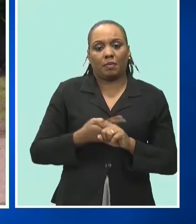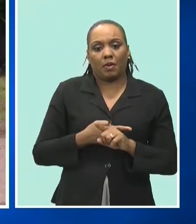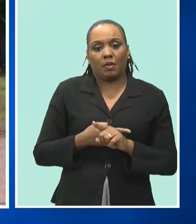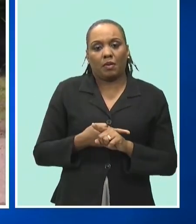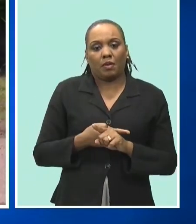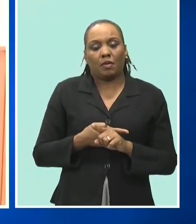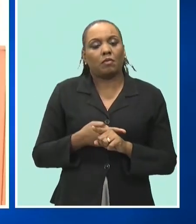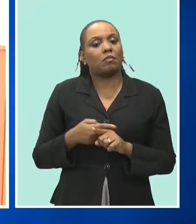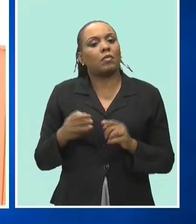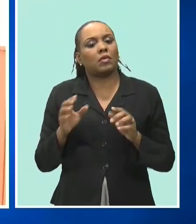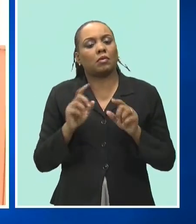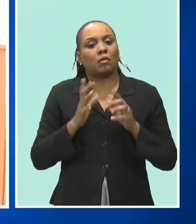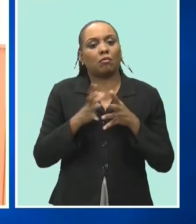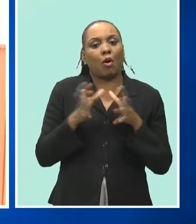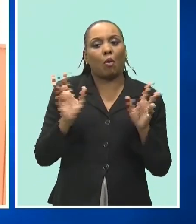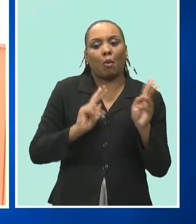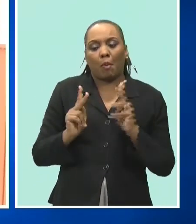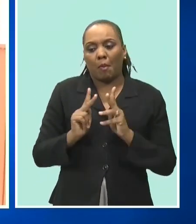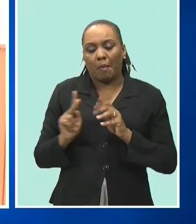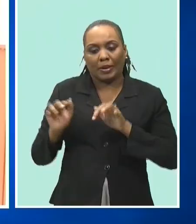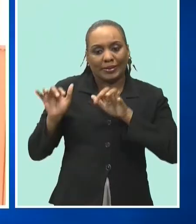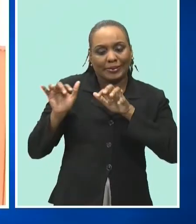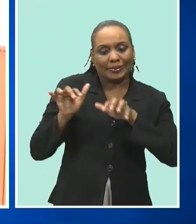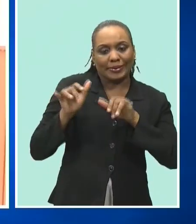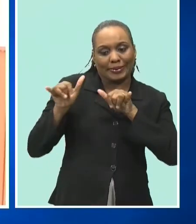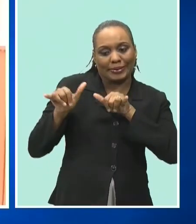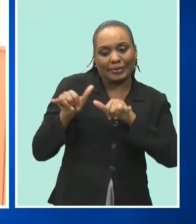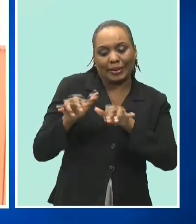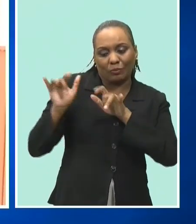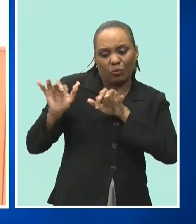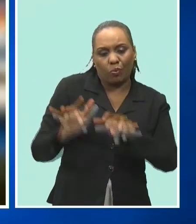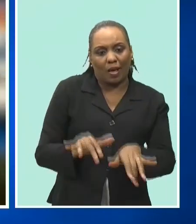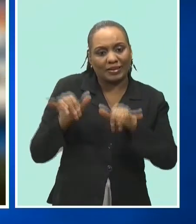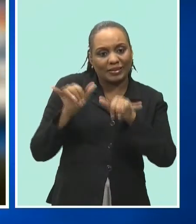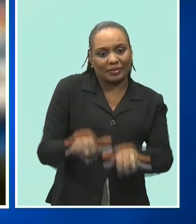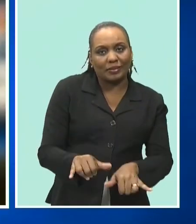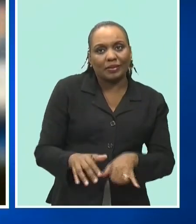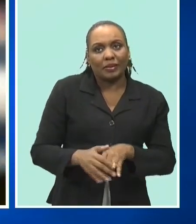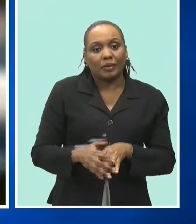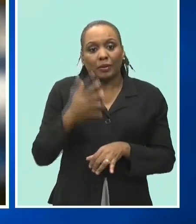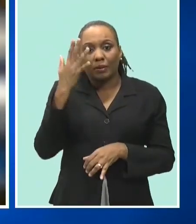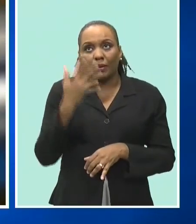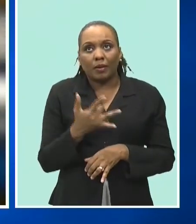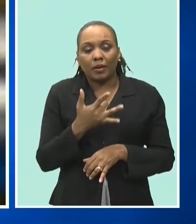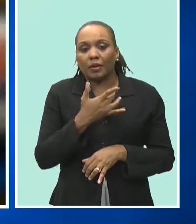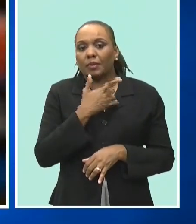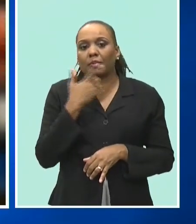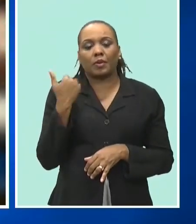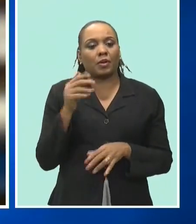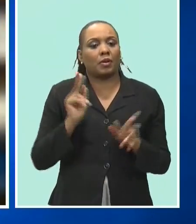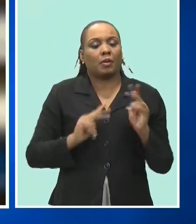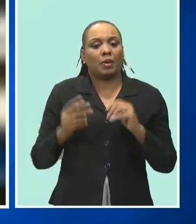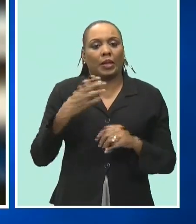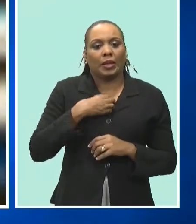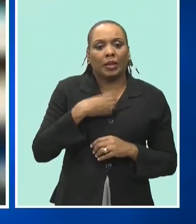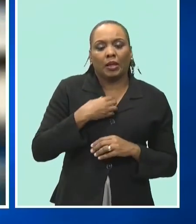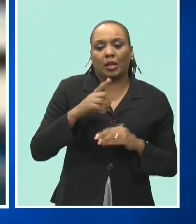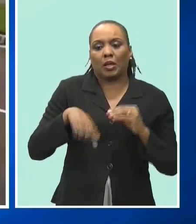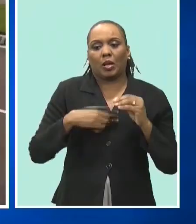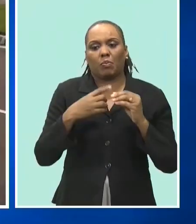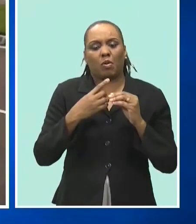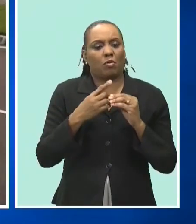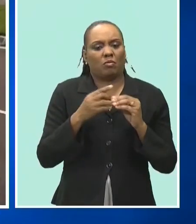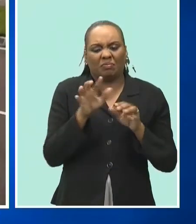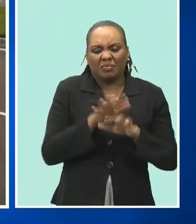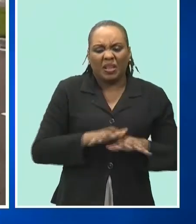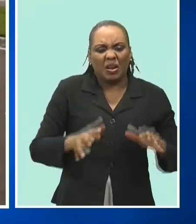staying at the gym shelter which was featured prominently in news headlines in recent months due to tb concerns and complaints of deteriorating conditions